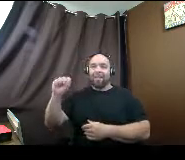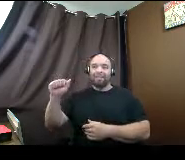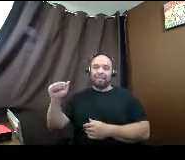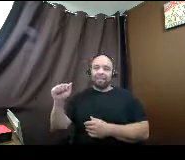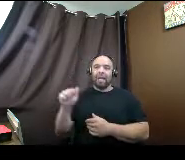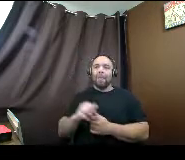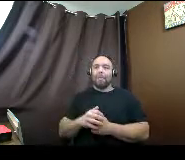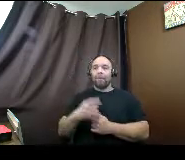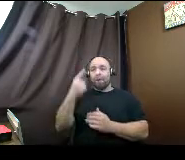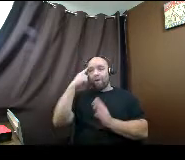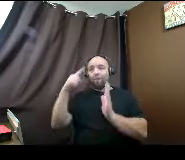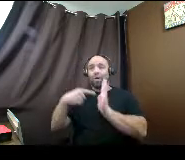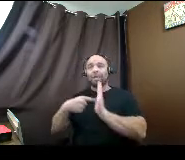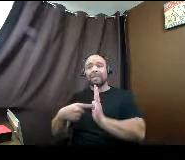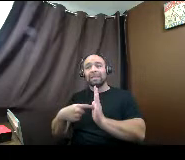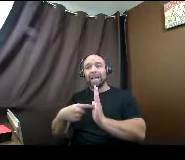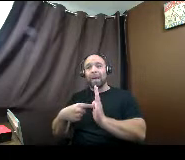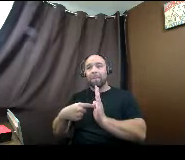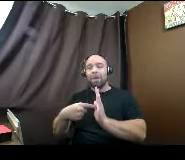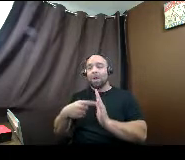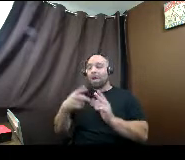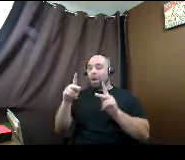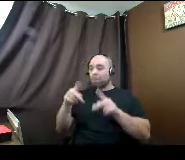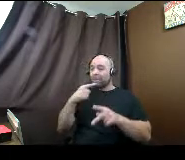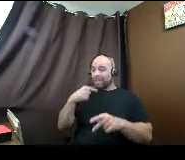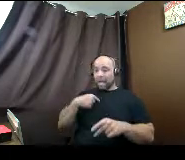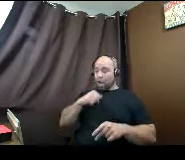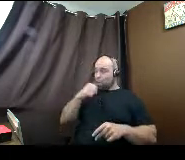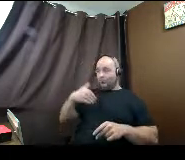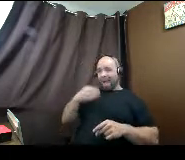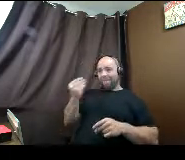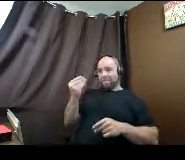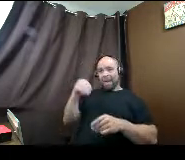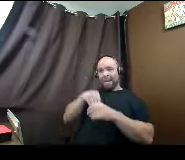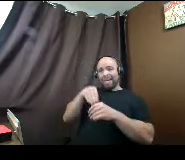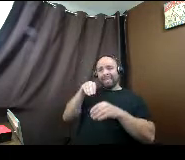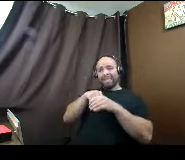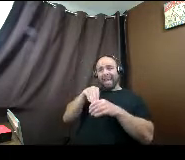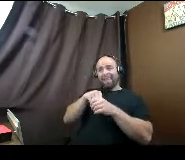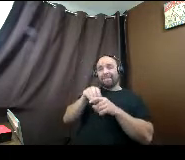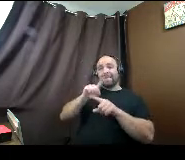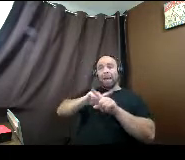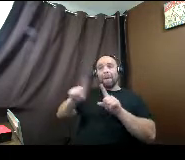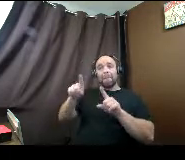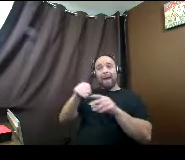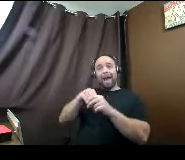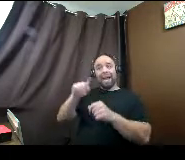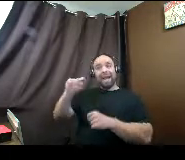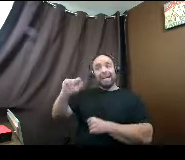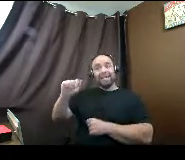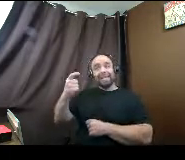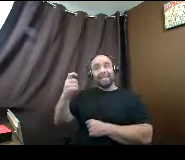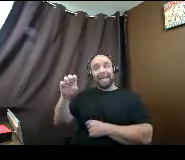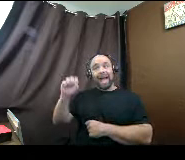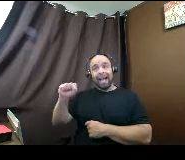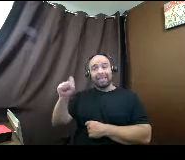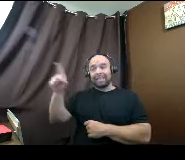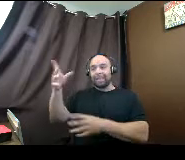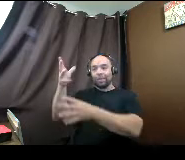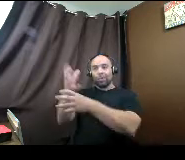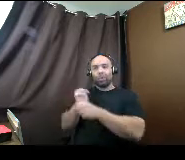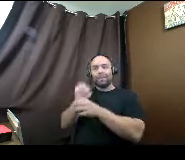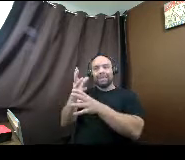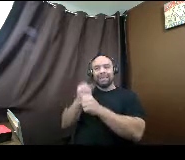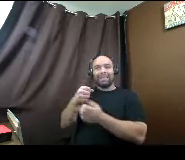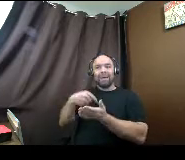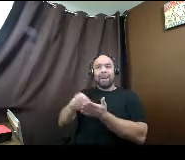I had someone say they didn't have any money in savings, but then on their taxes it showed that they were receiving interest payments from their bank for a large